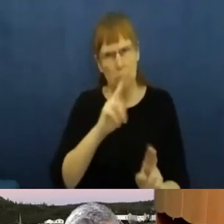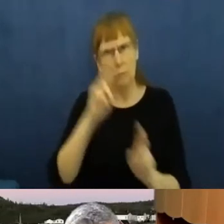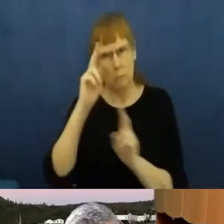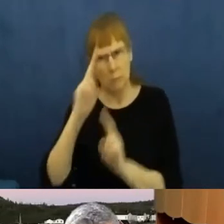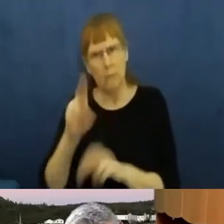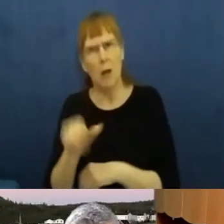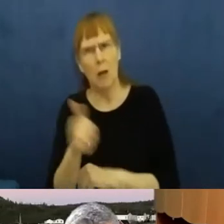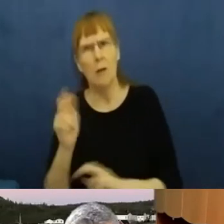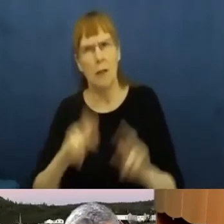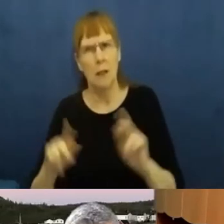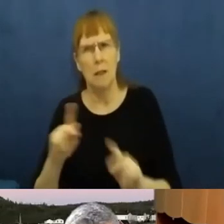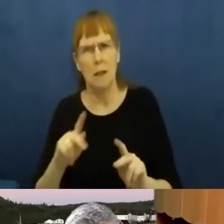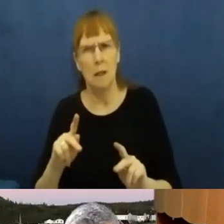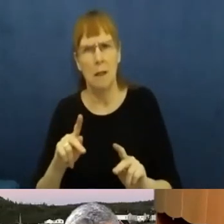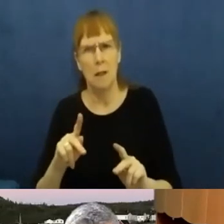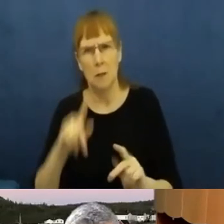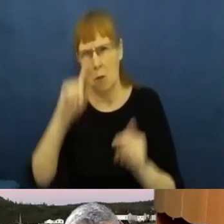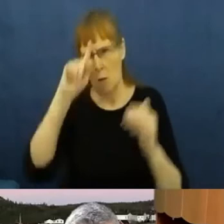other.